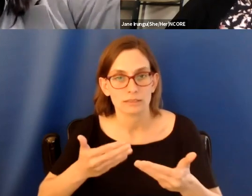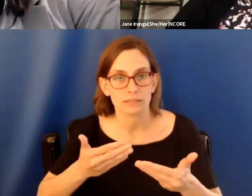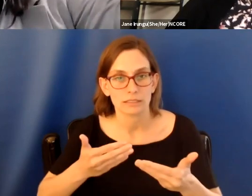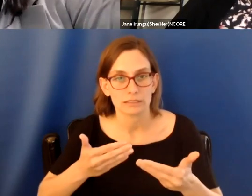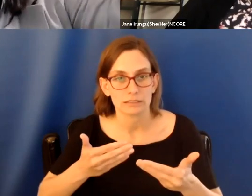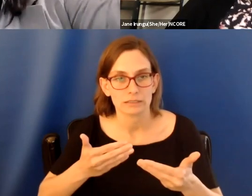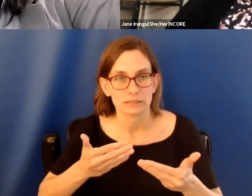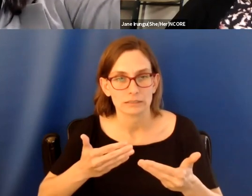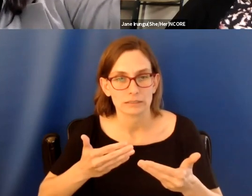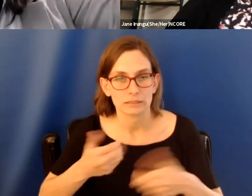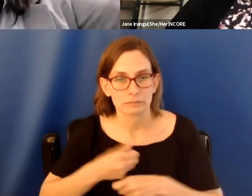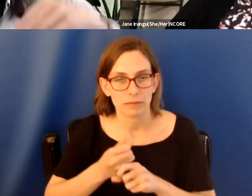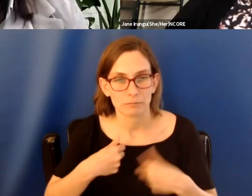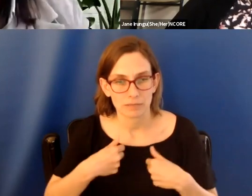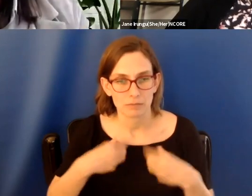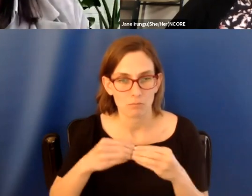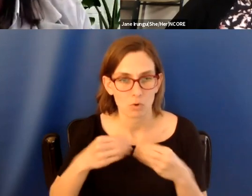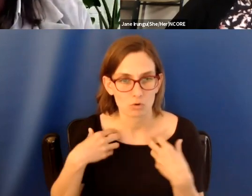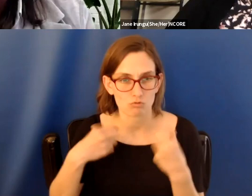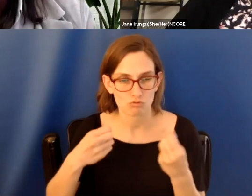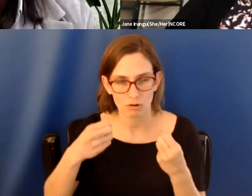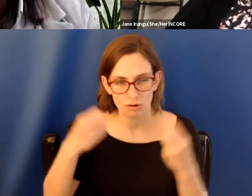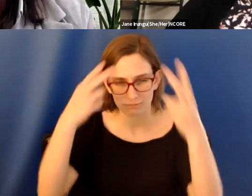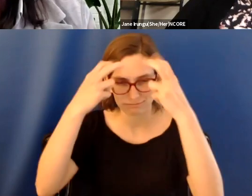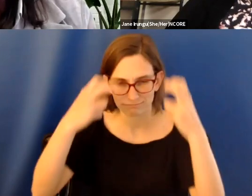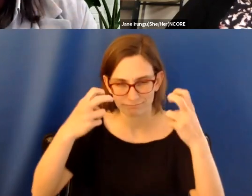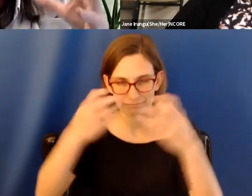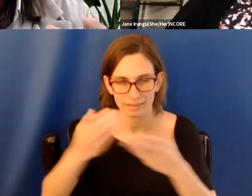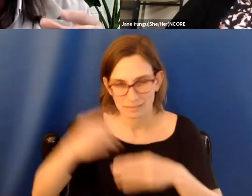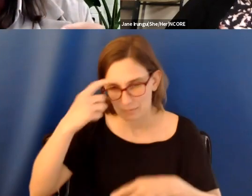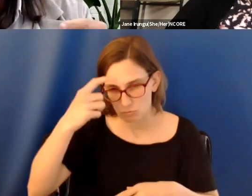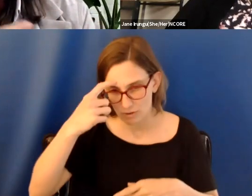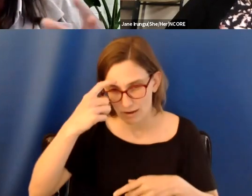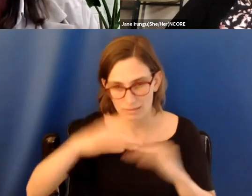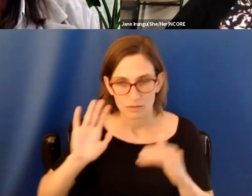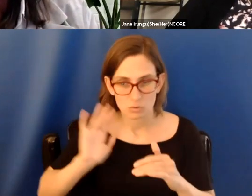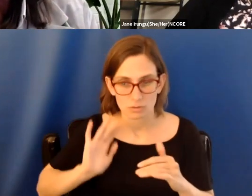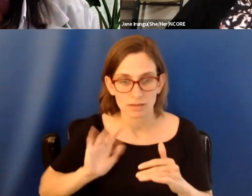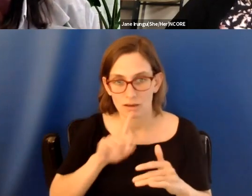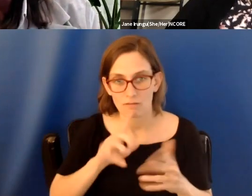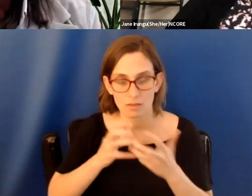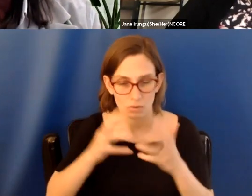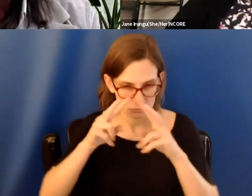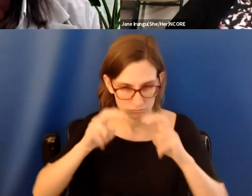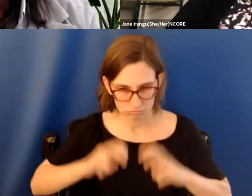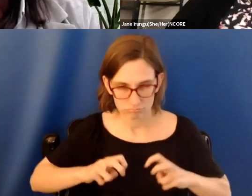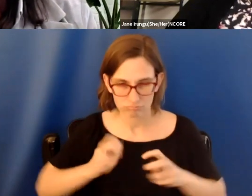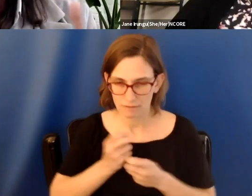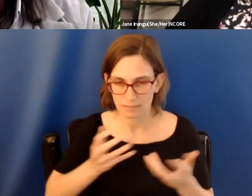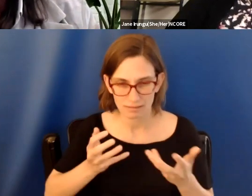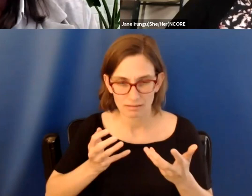looking at things up here than I used to be. And I really want to kind of take things apart and